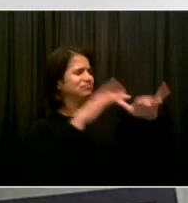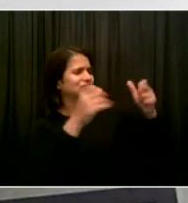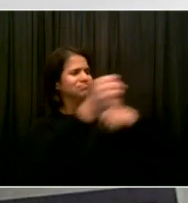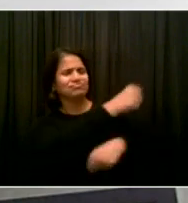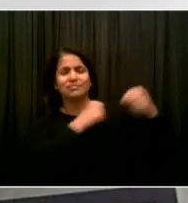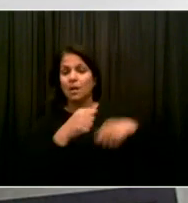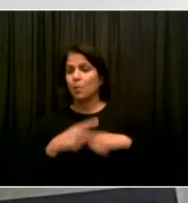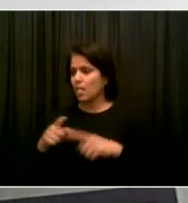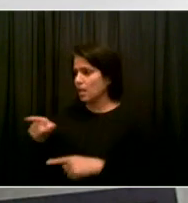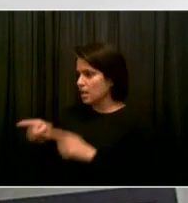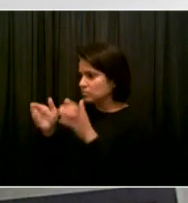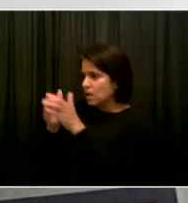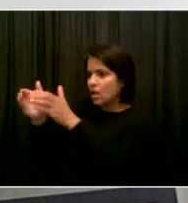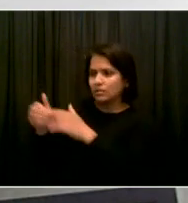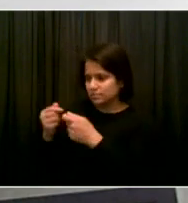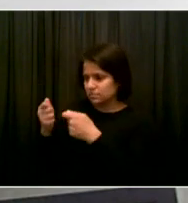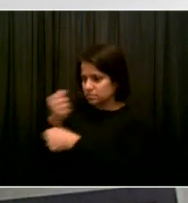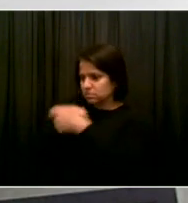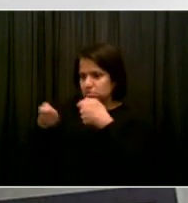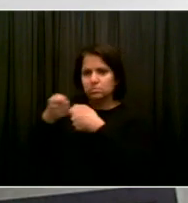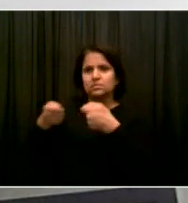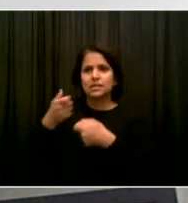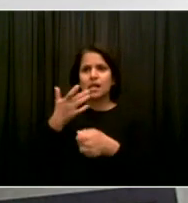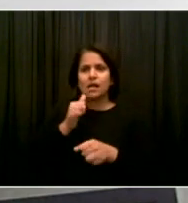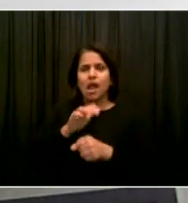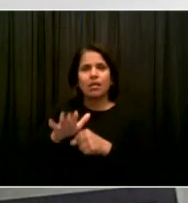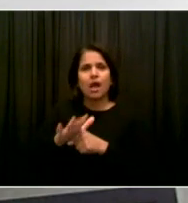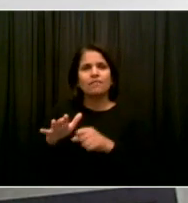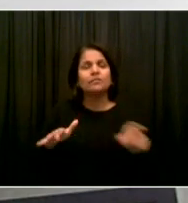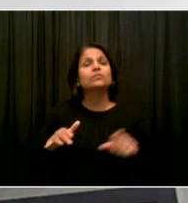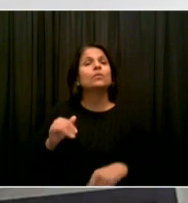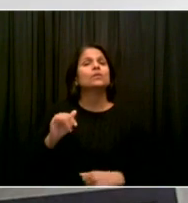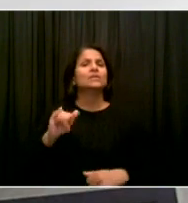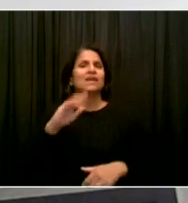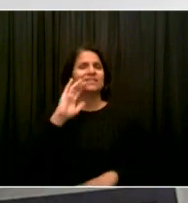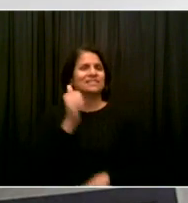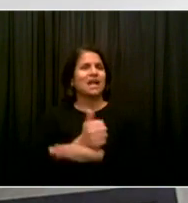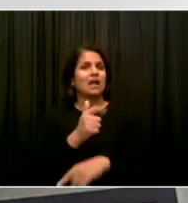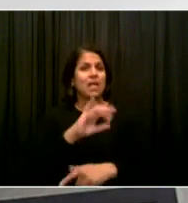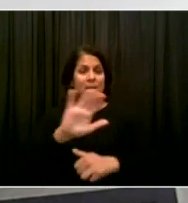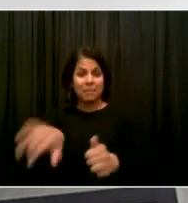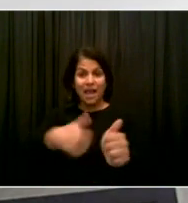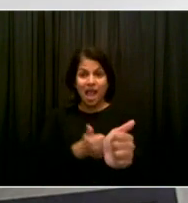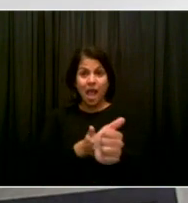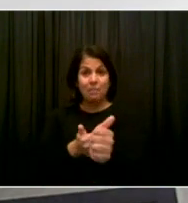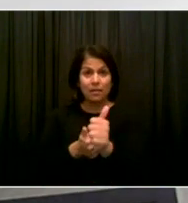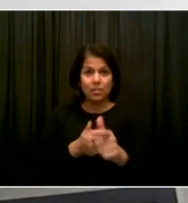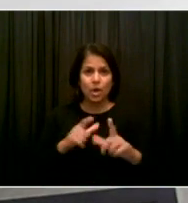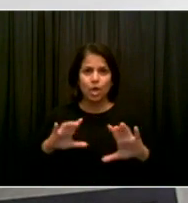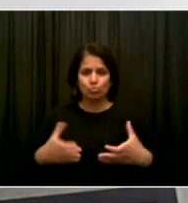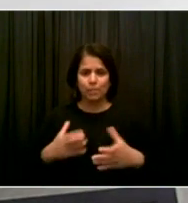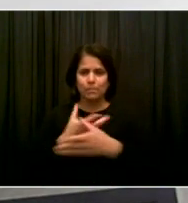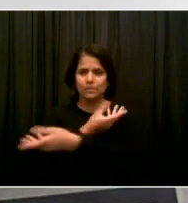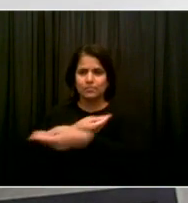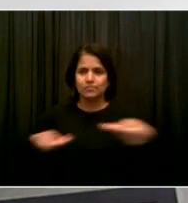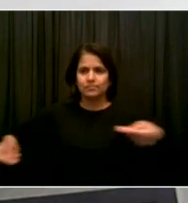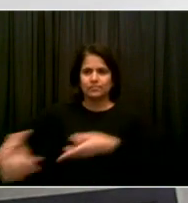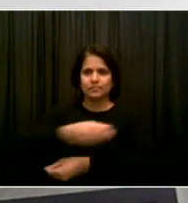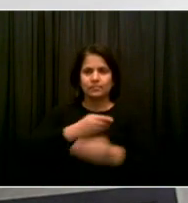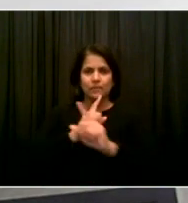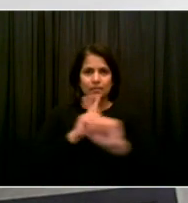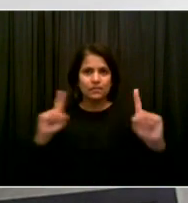Mayor, and we want to be clear, is what we're going to do is we're going to send supervisors all around to the other